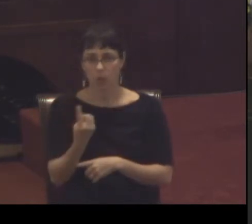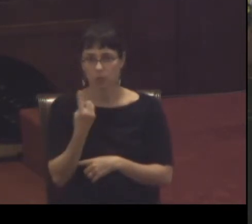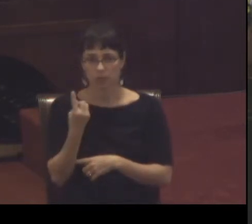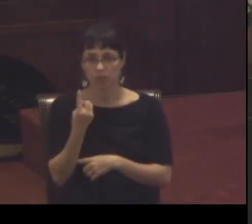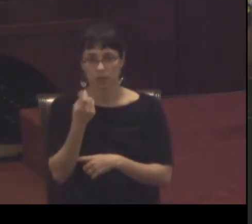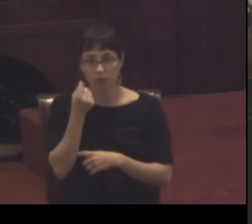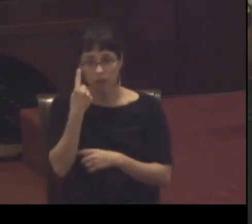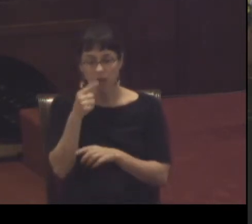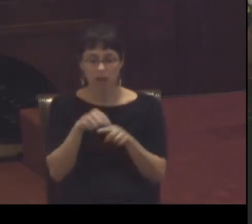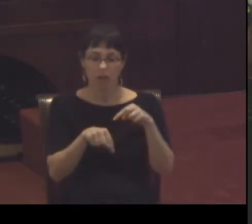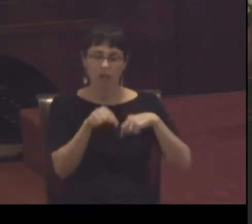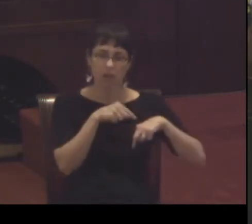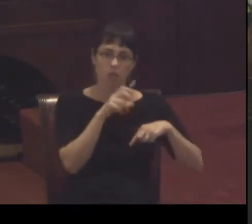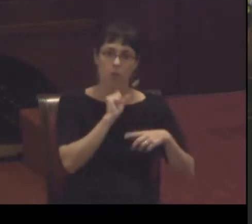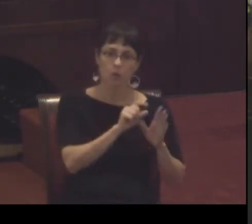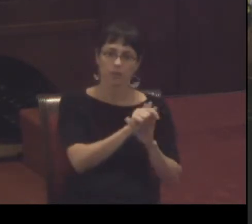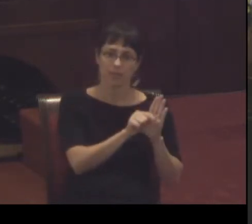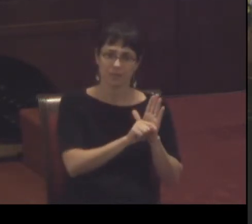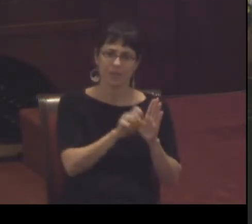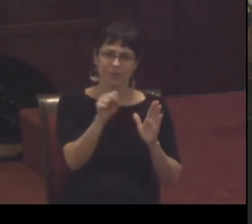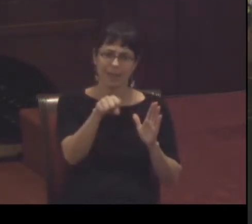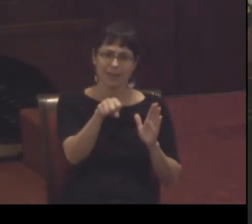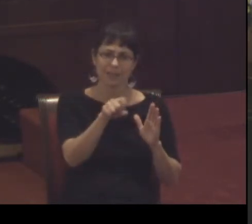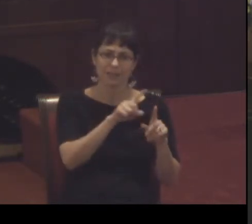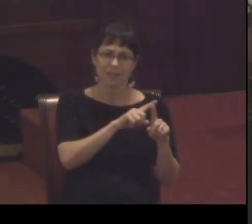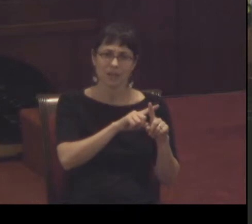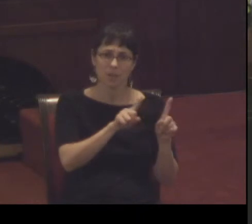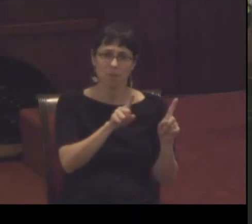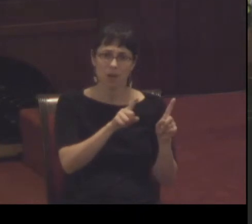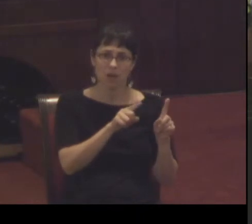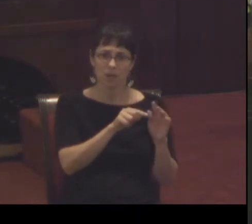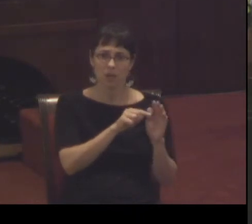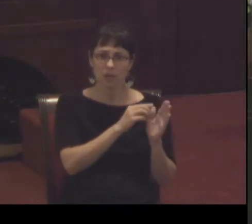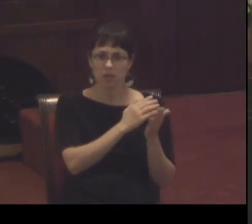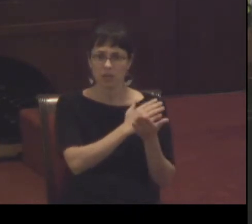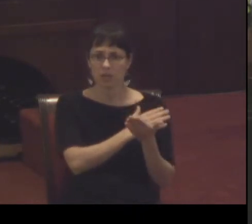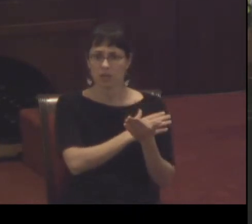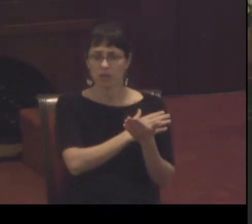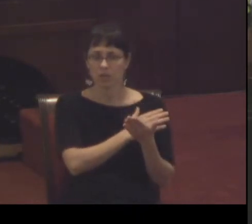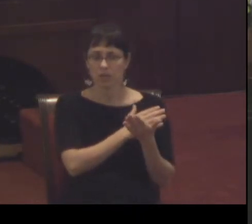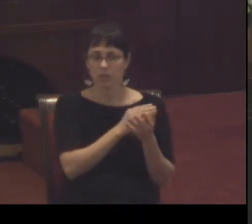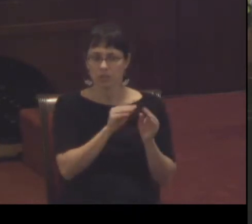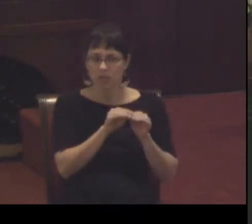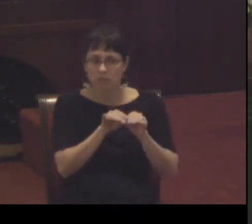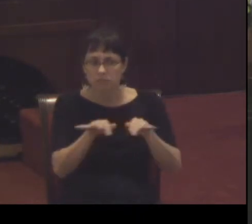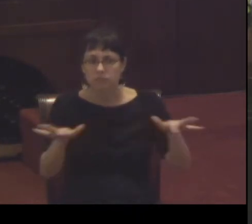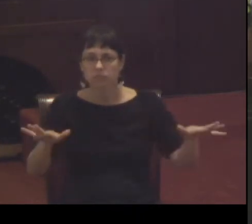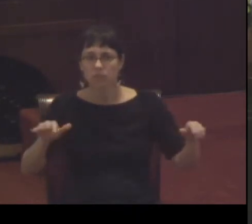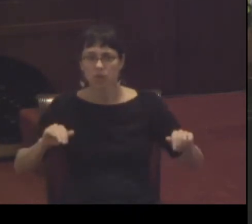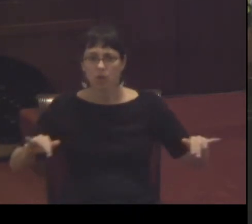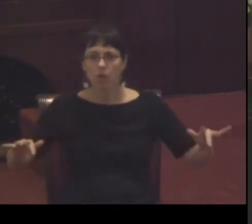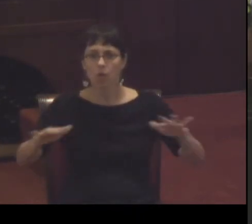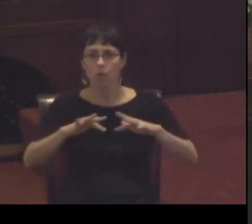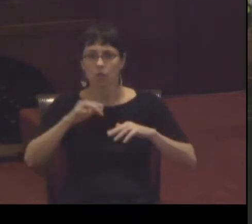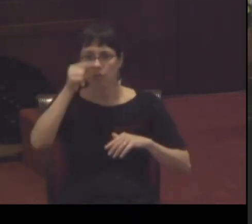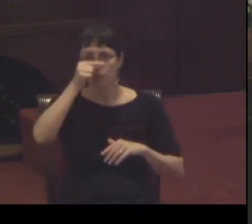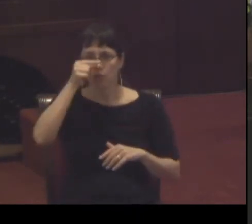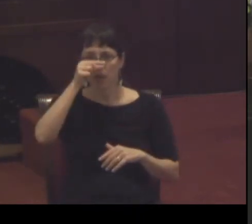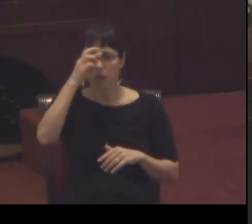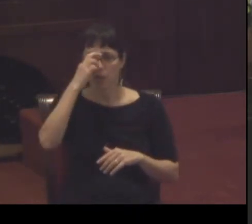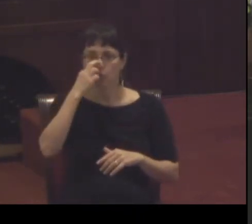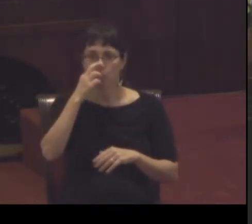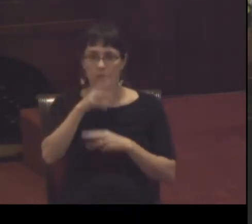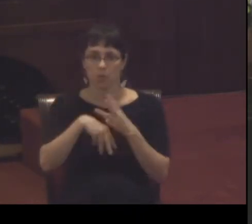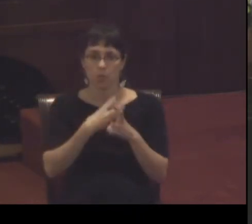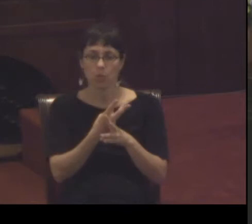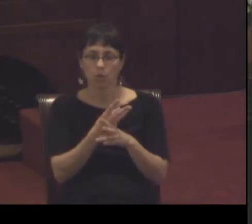Testament it's something that existed all throughout the Greco-Roman world it's kind of like how we use the word evolution